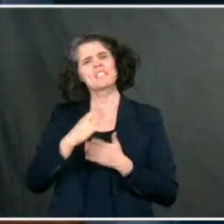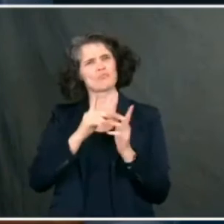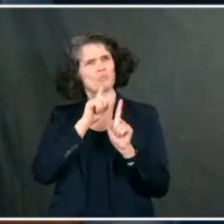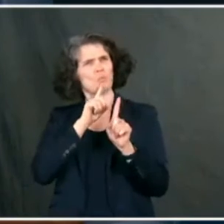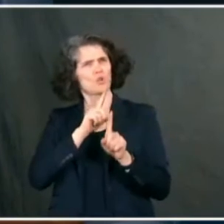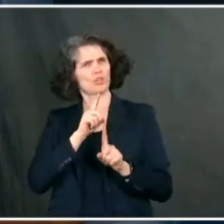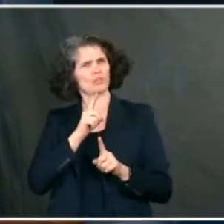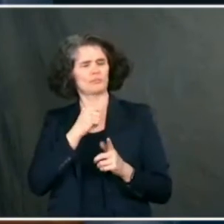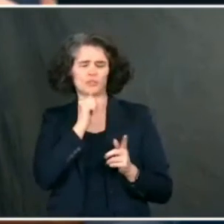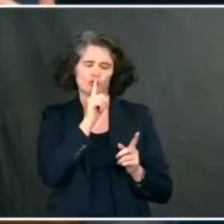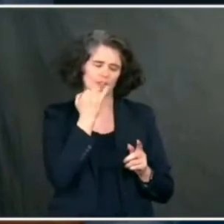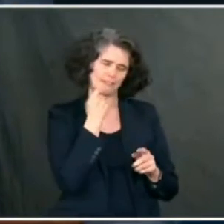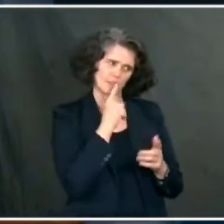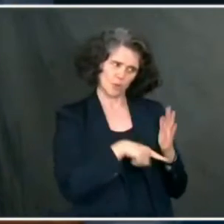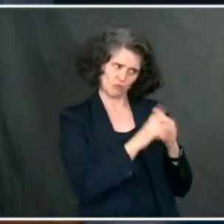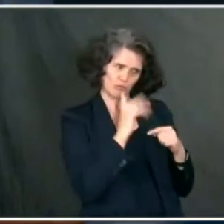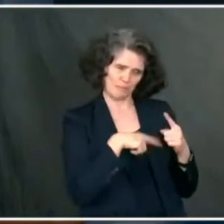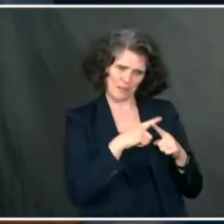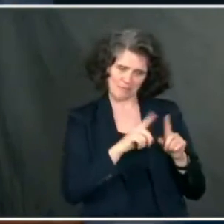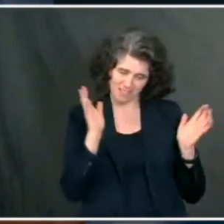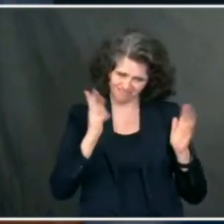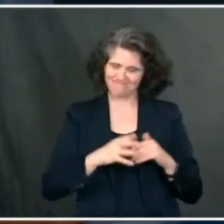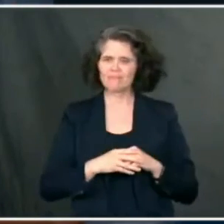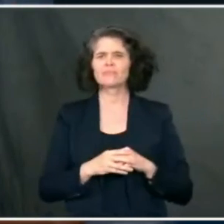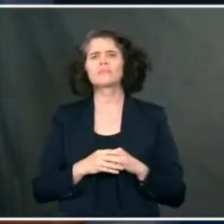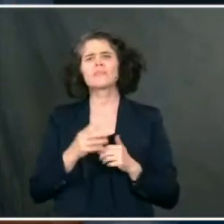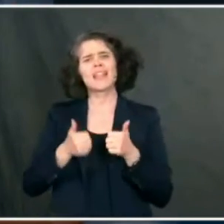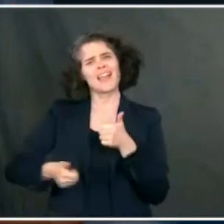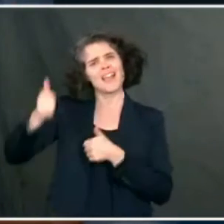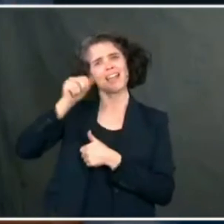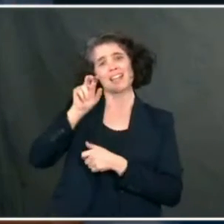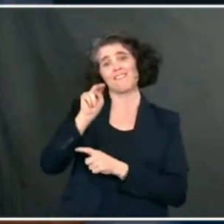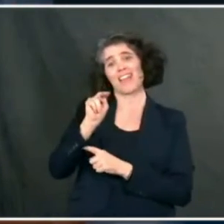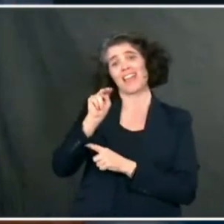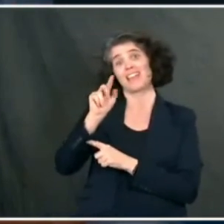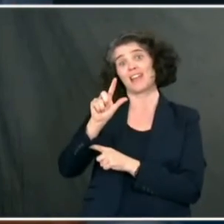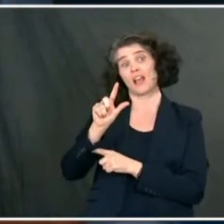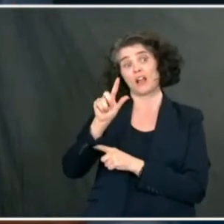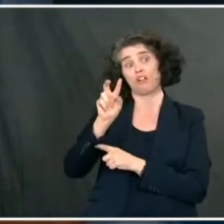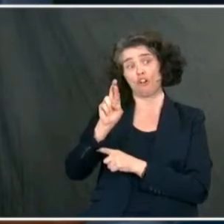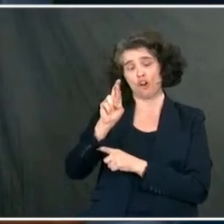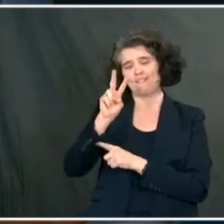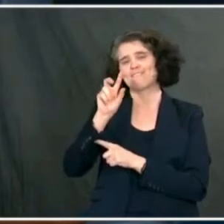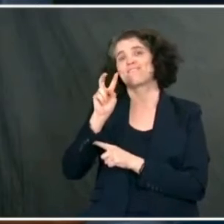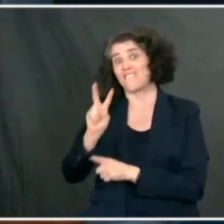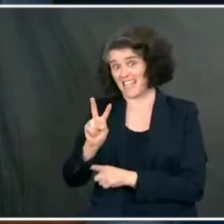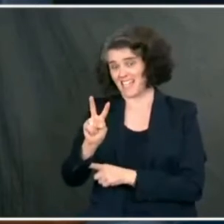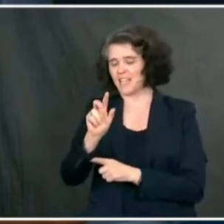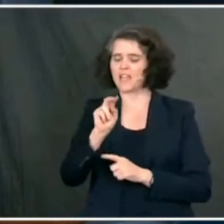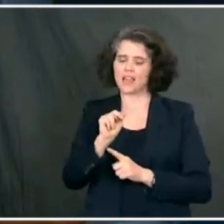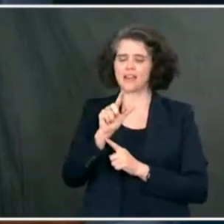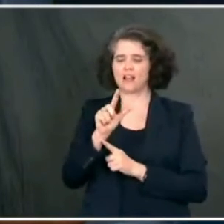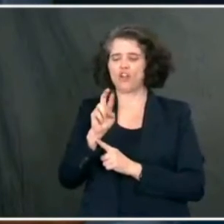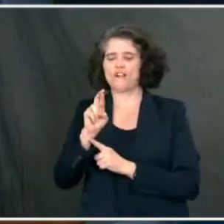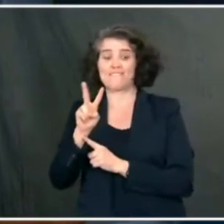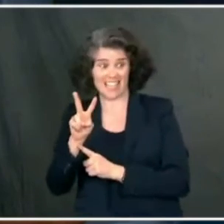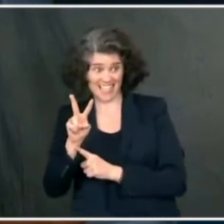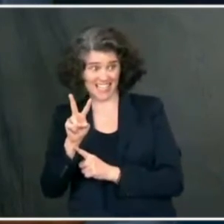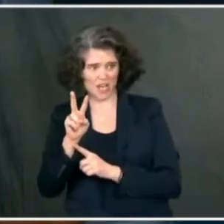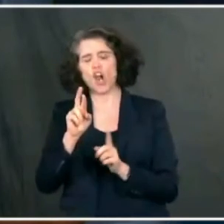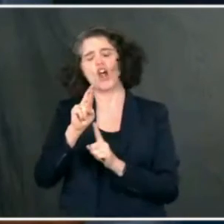don't know if this is who you're referencing. So you tell me, if not, of the head of the NLRB. That's an individual who was not